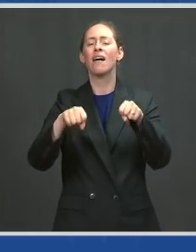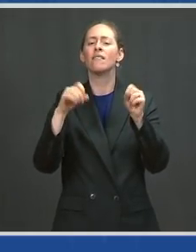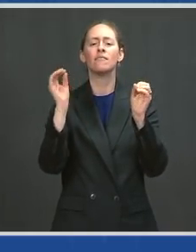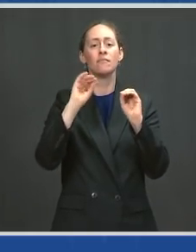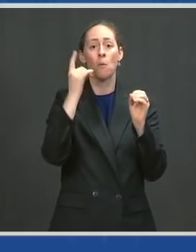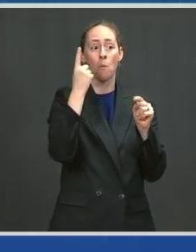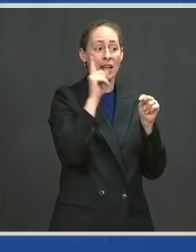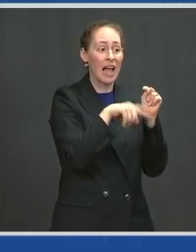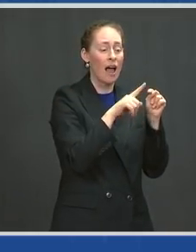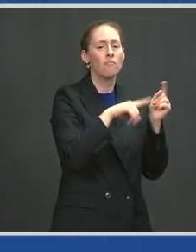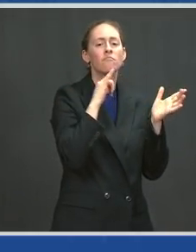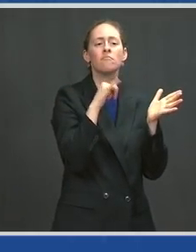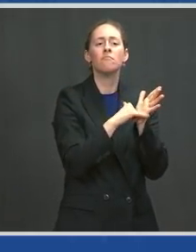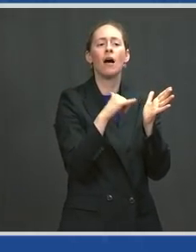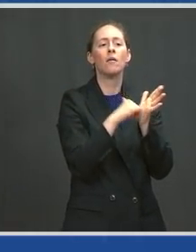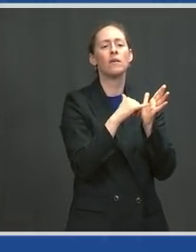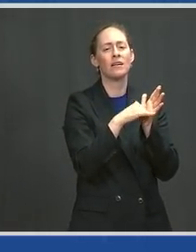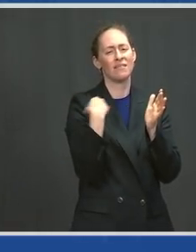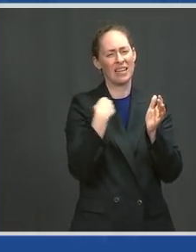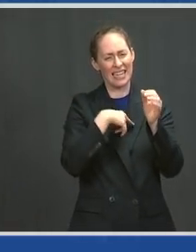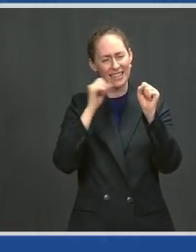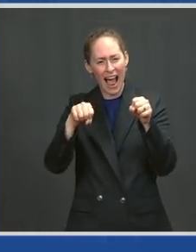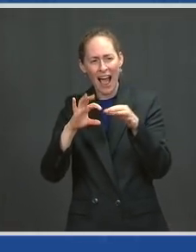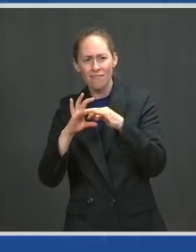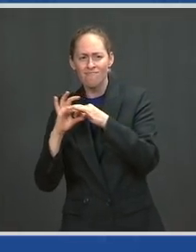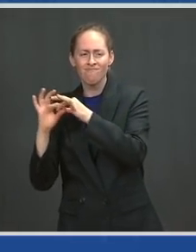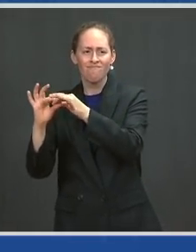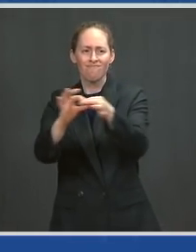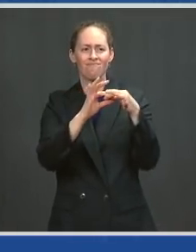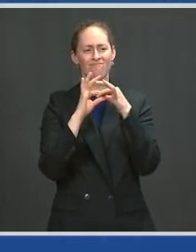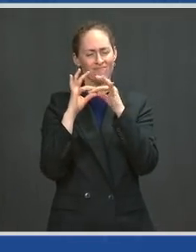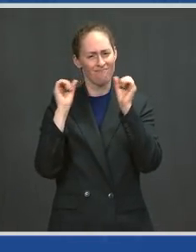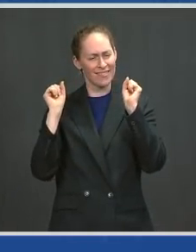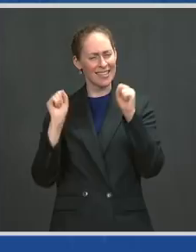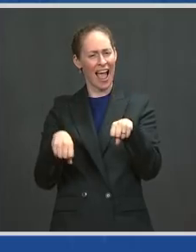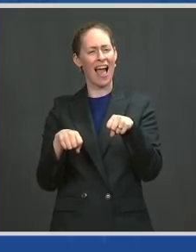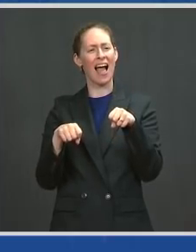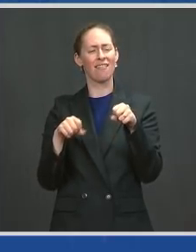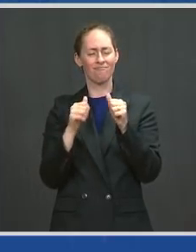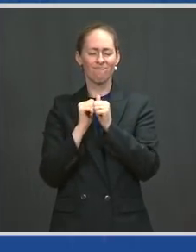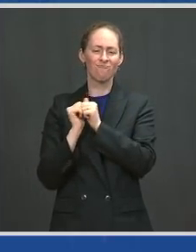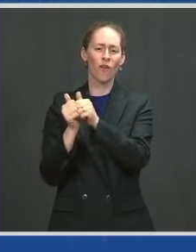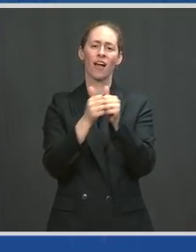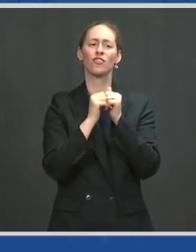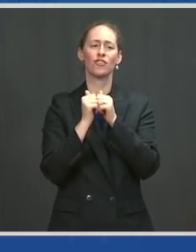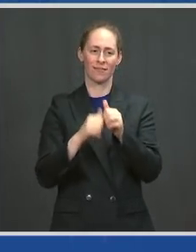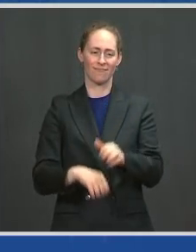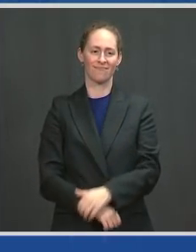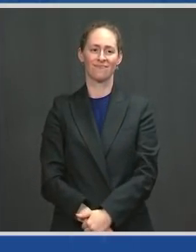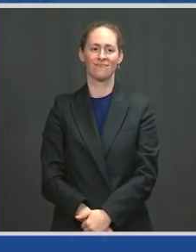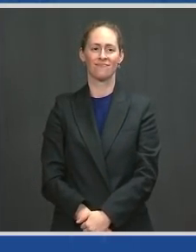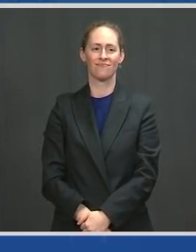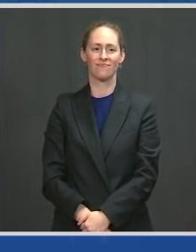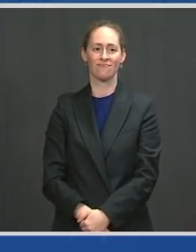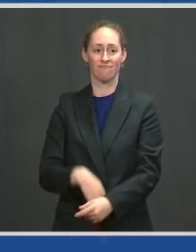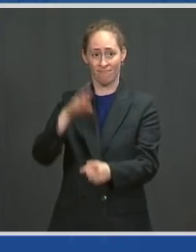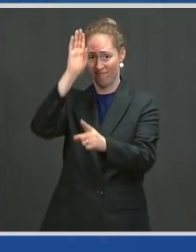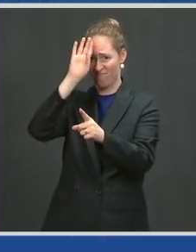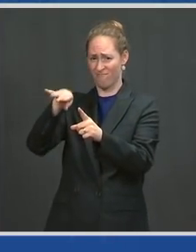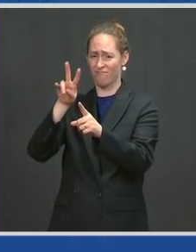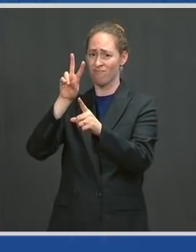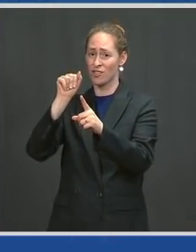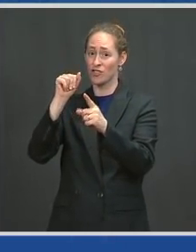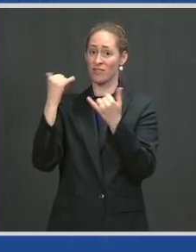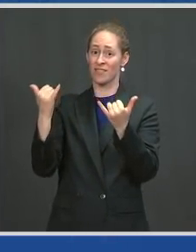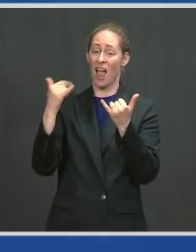our mind to as Americans that we've failed at when we've done it together. And Virginia, you know you're doing your part. So,